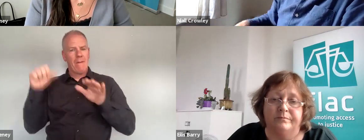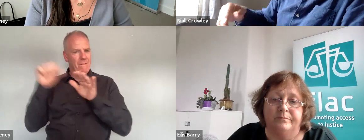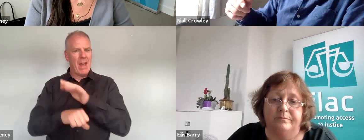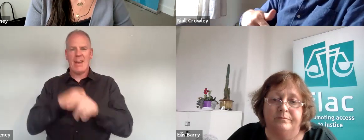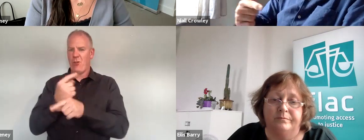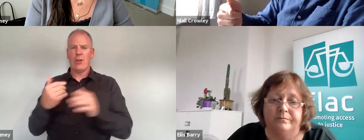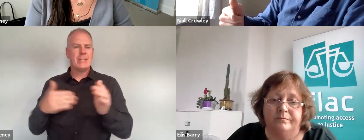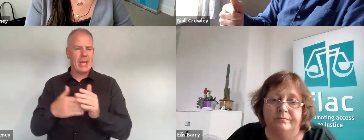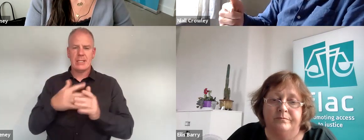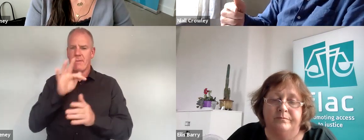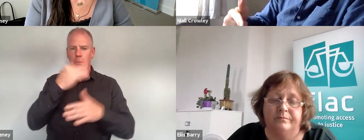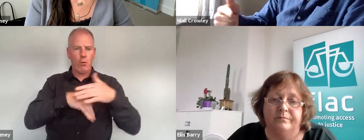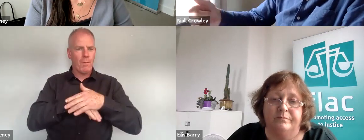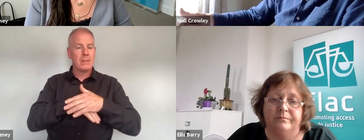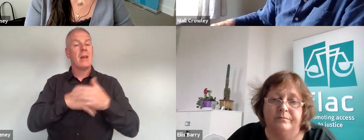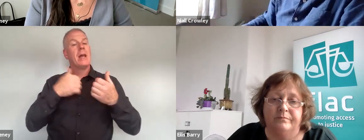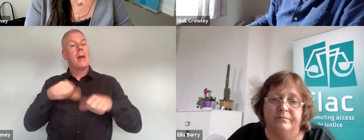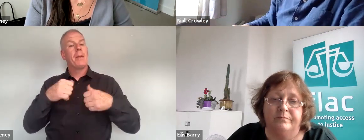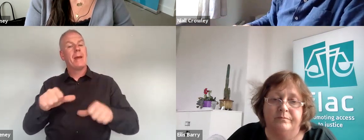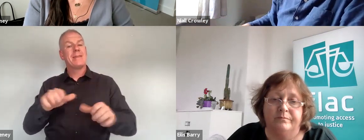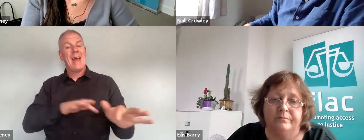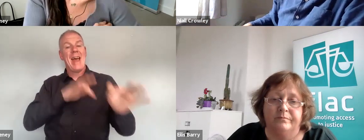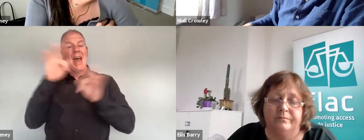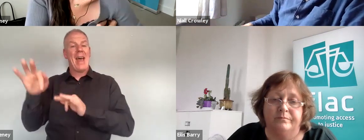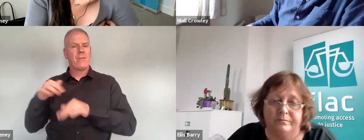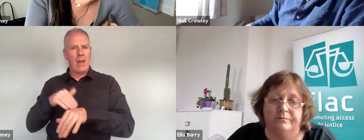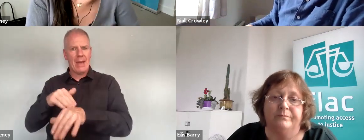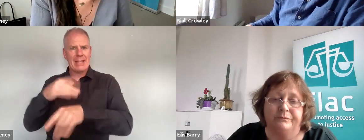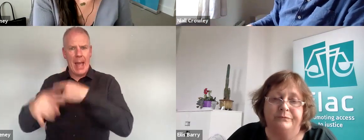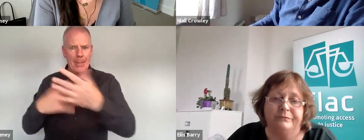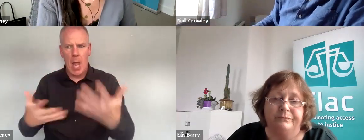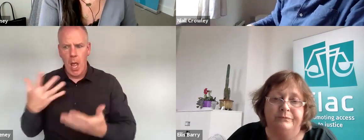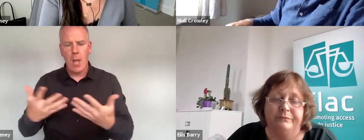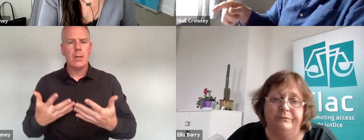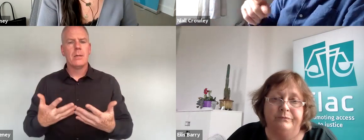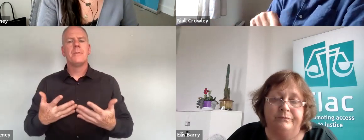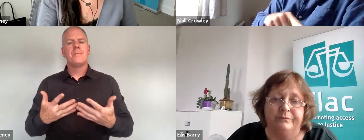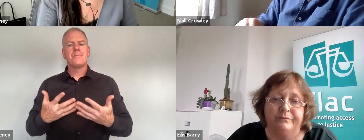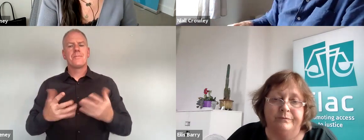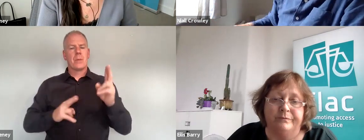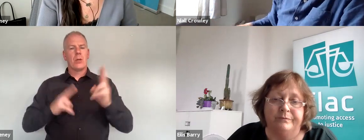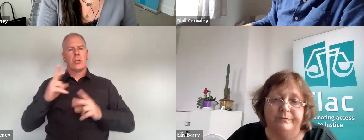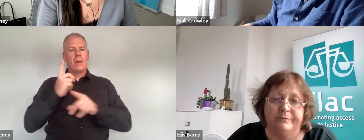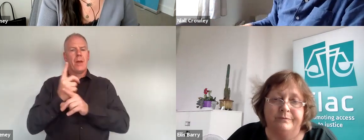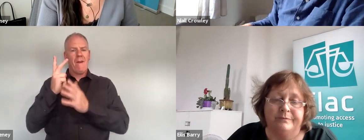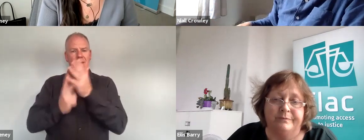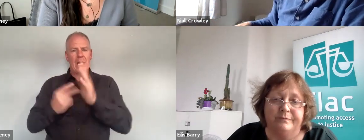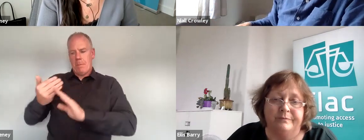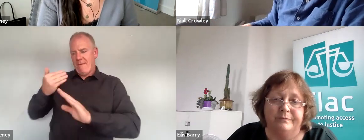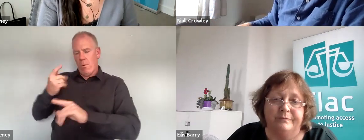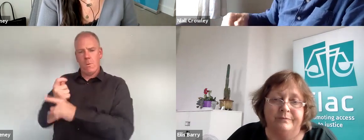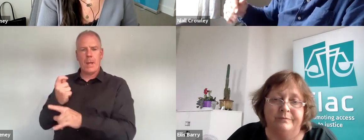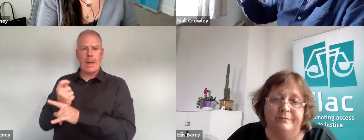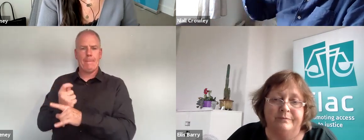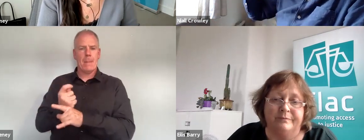regard if it was being implemented it was being implemented after the effect in a way when it would have been much more valuable to do it at the time